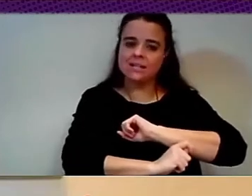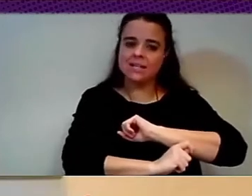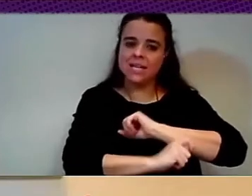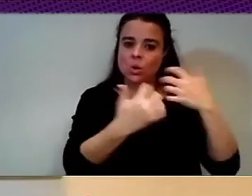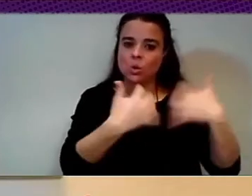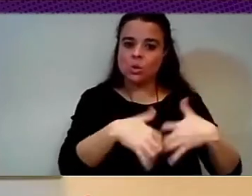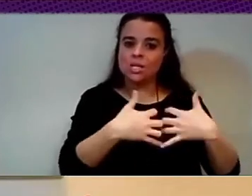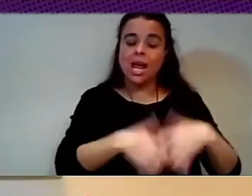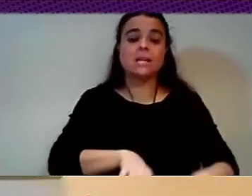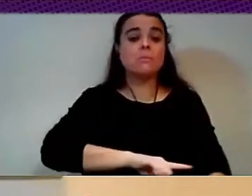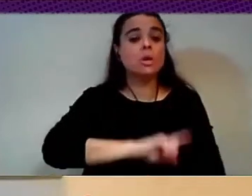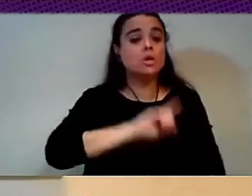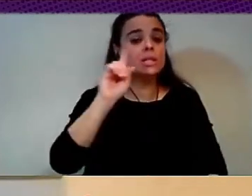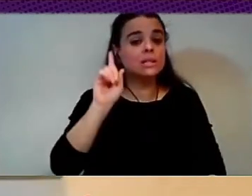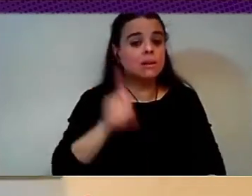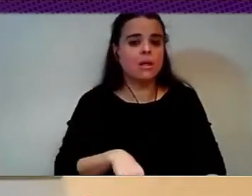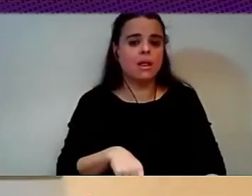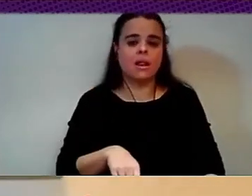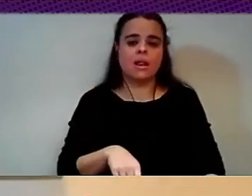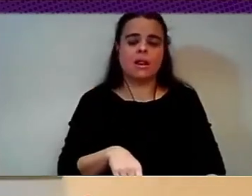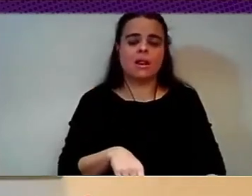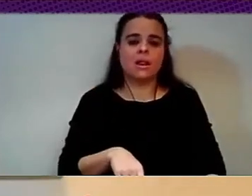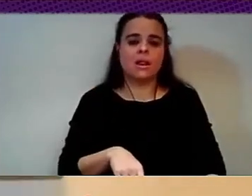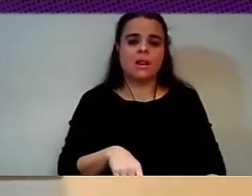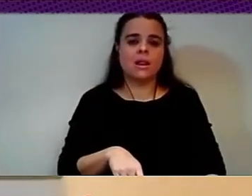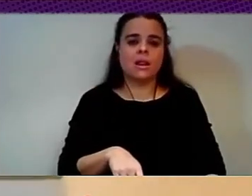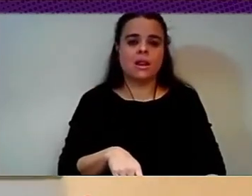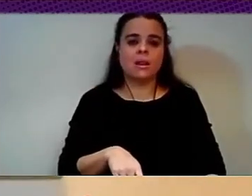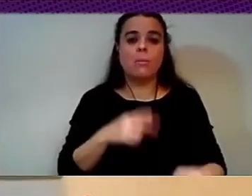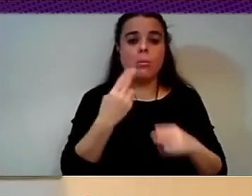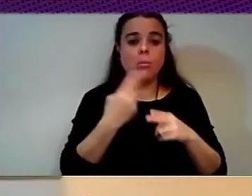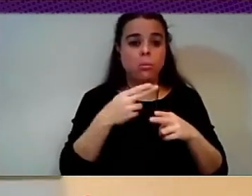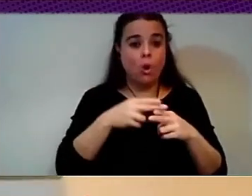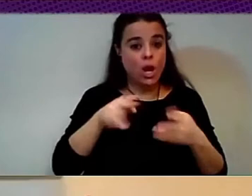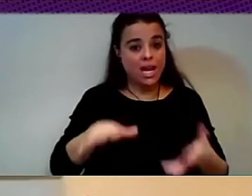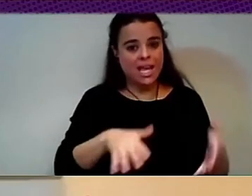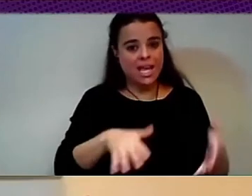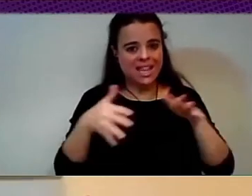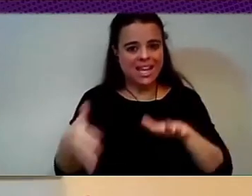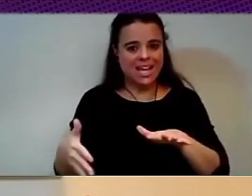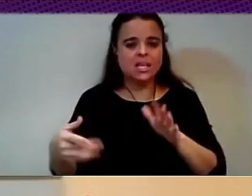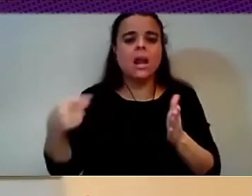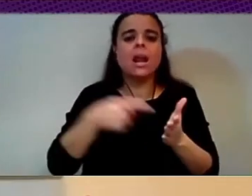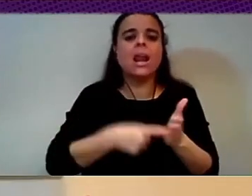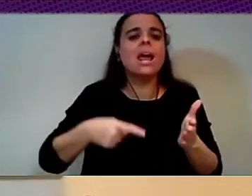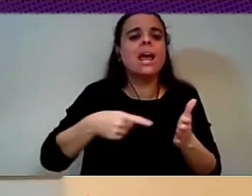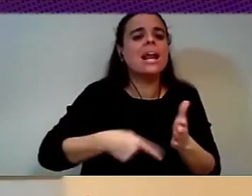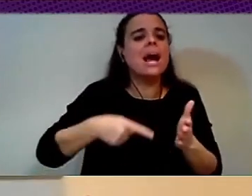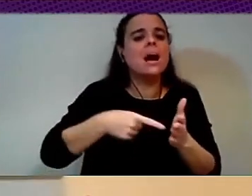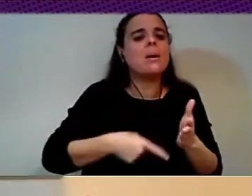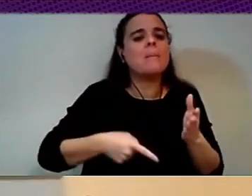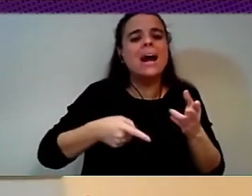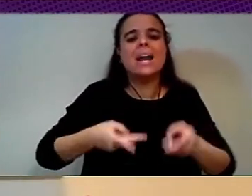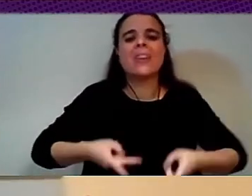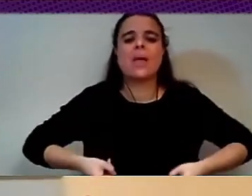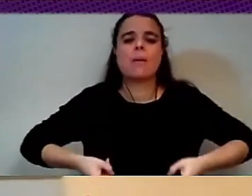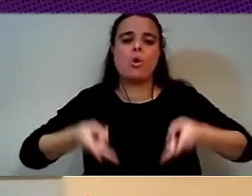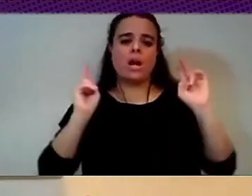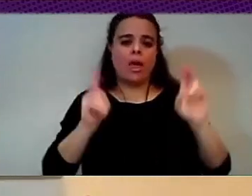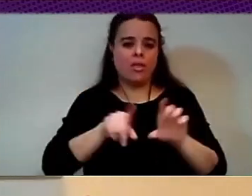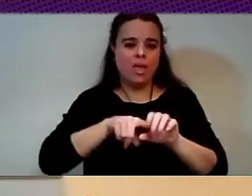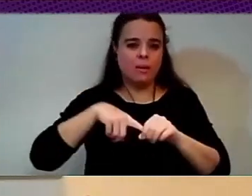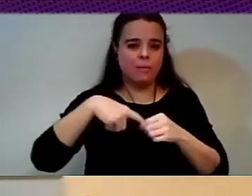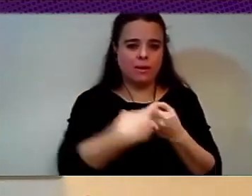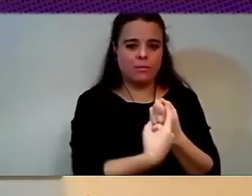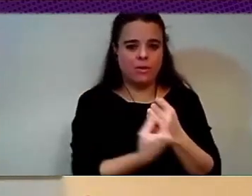back the center, which is democracy. I mean, which is society participation, which is workers' rights, which is people rights and